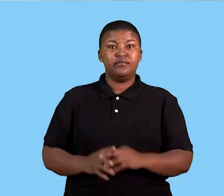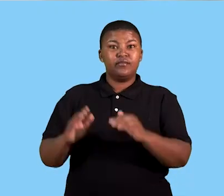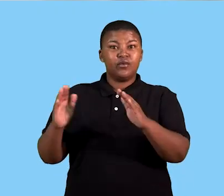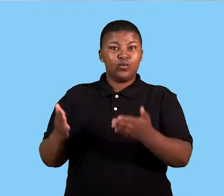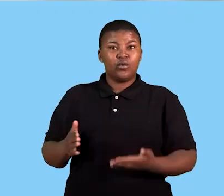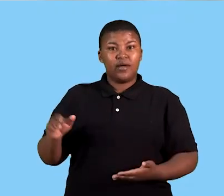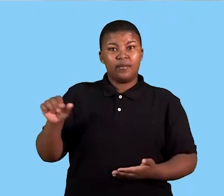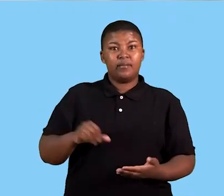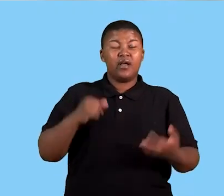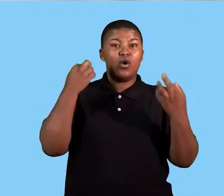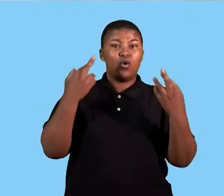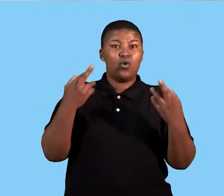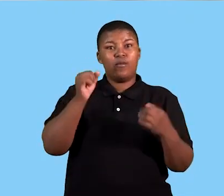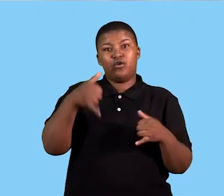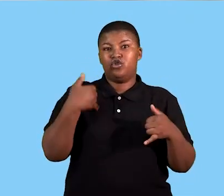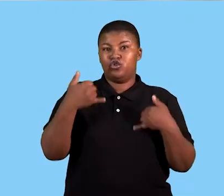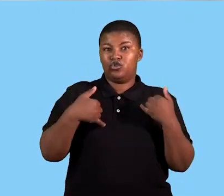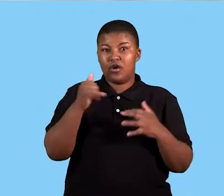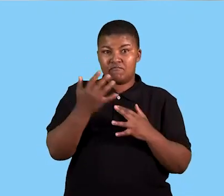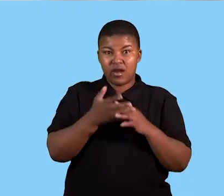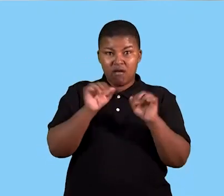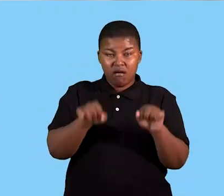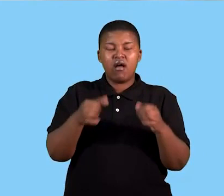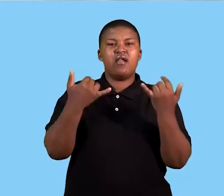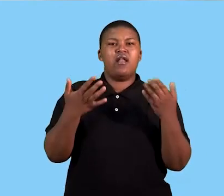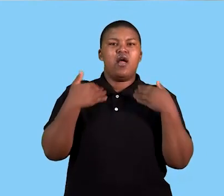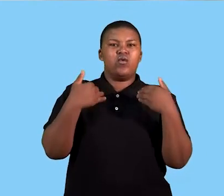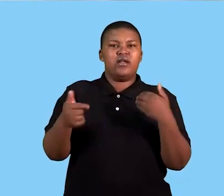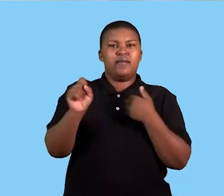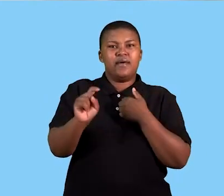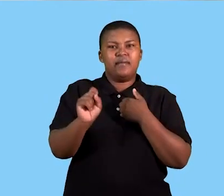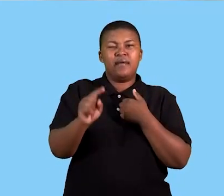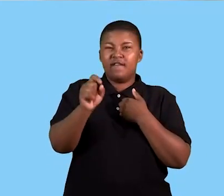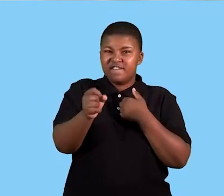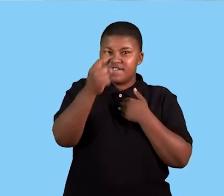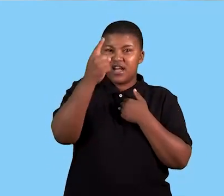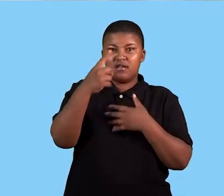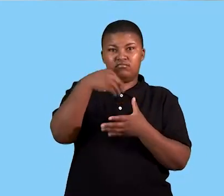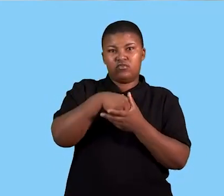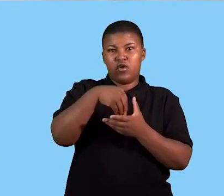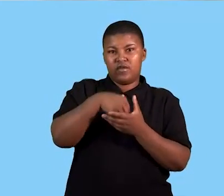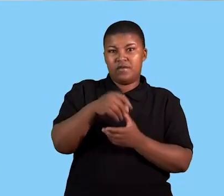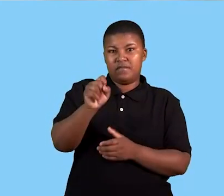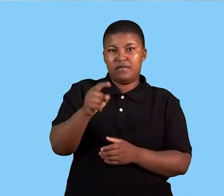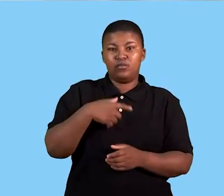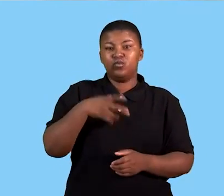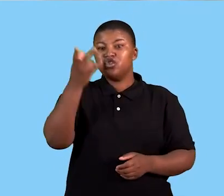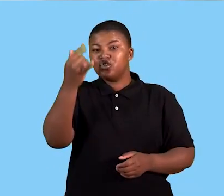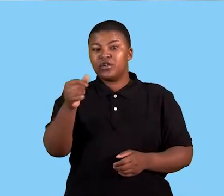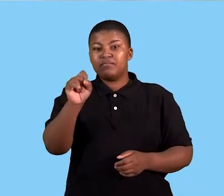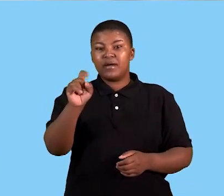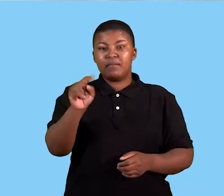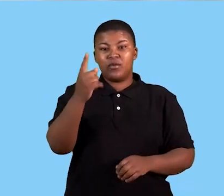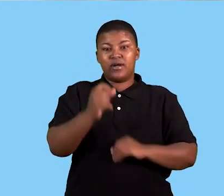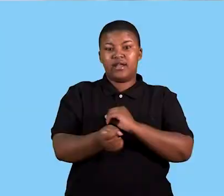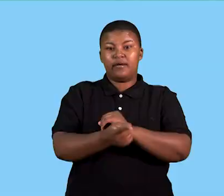Welcome back everybody. I hope you had a nice break. So let's start then with our first concept. If we take a look at